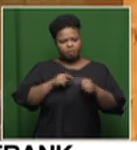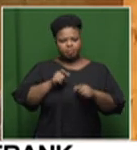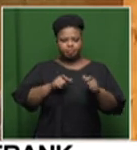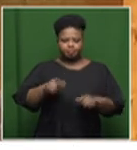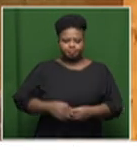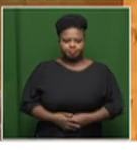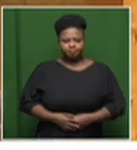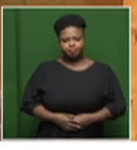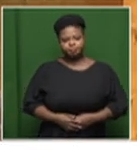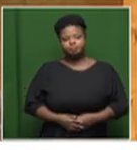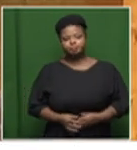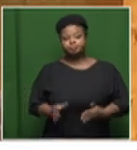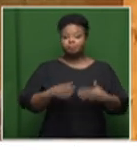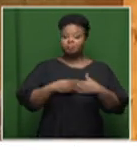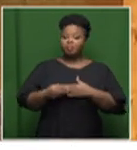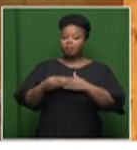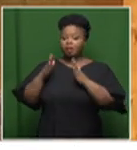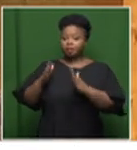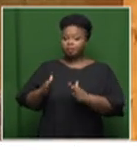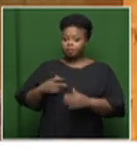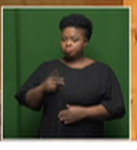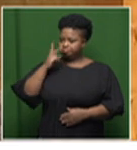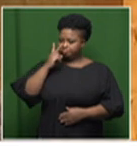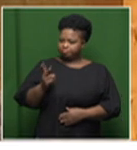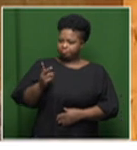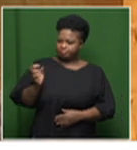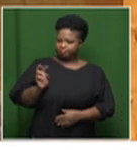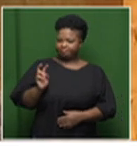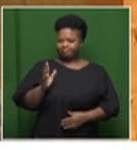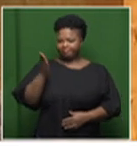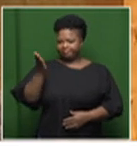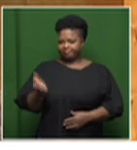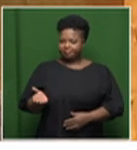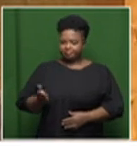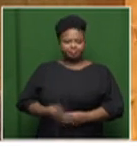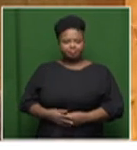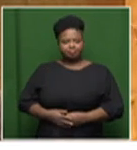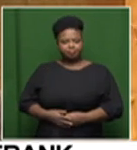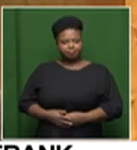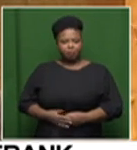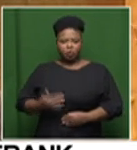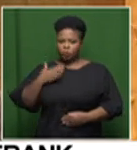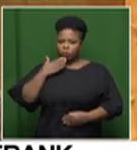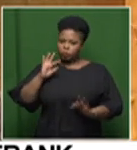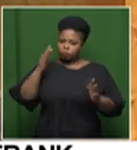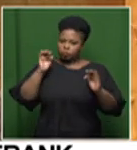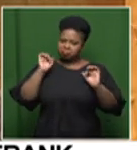leader is perceived as being amenable to